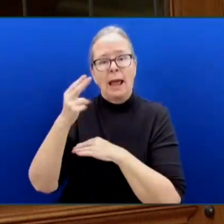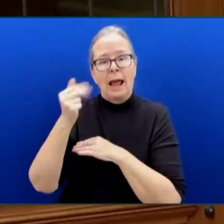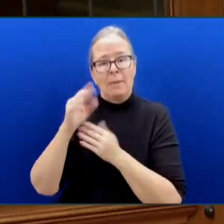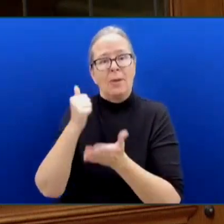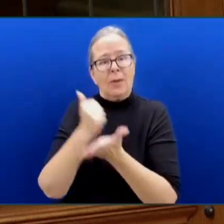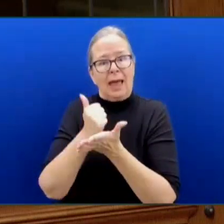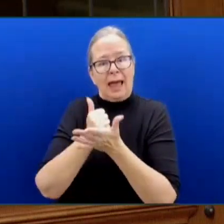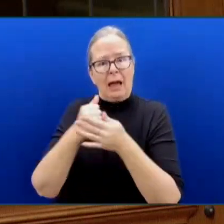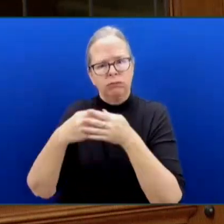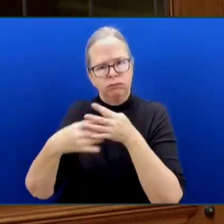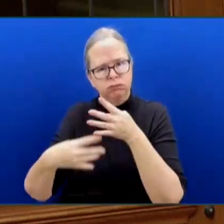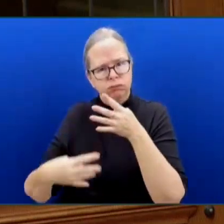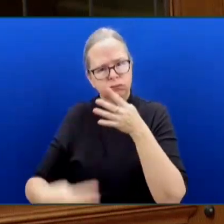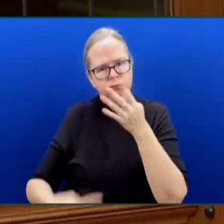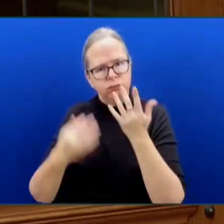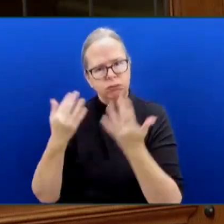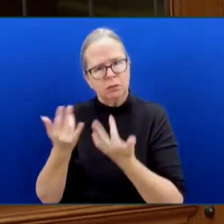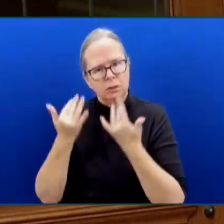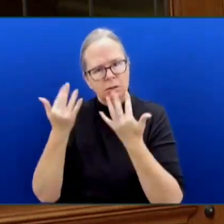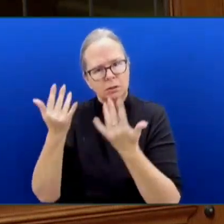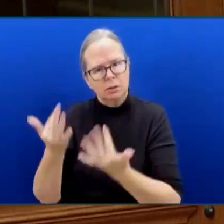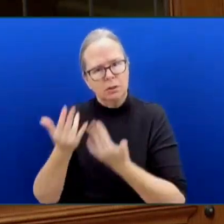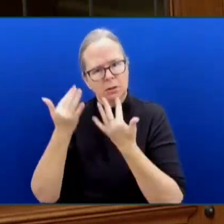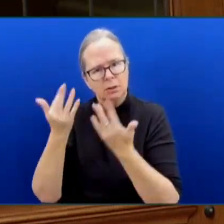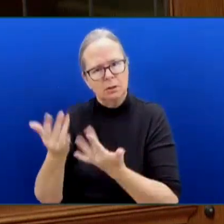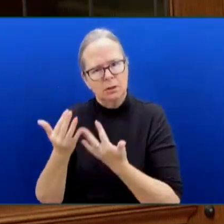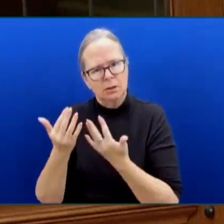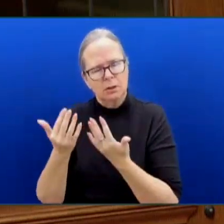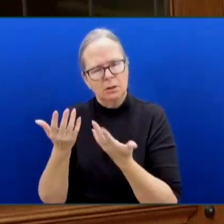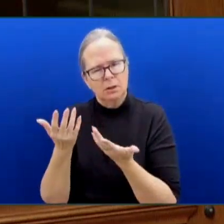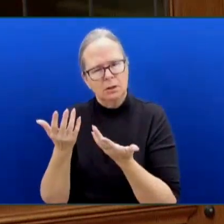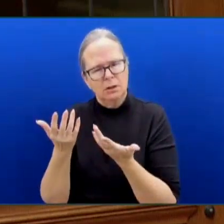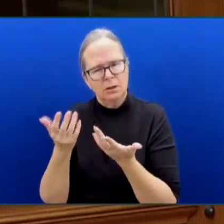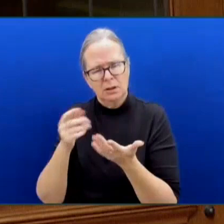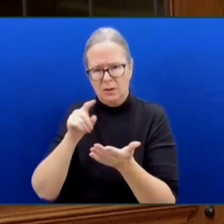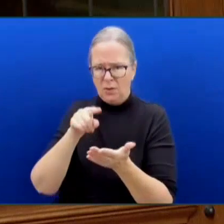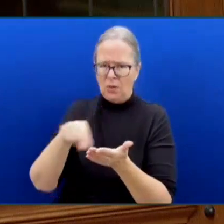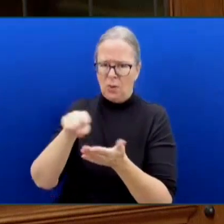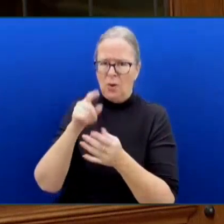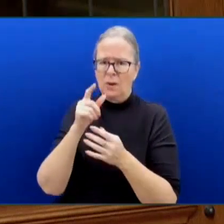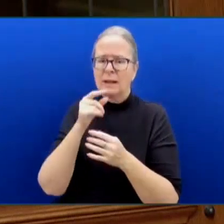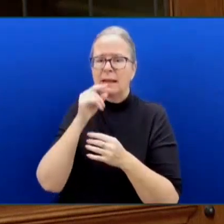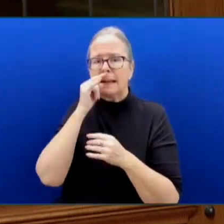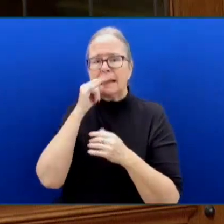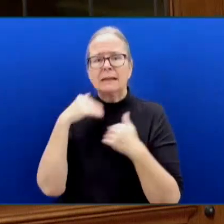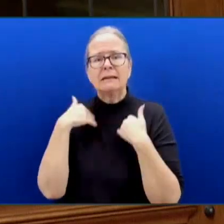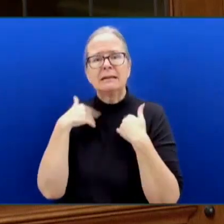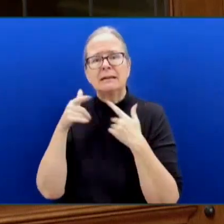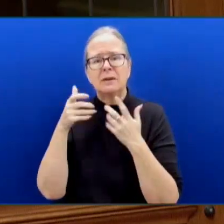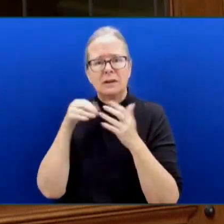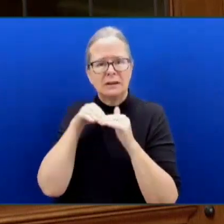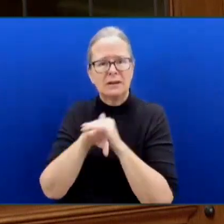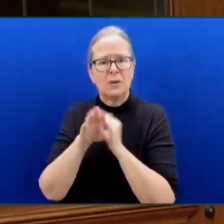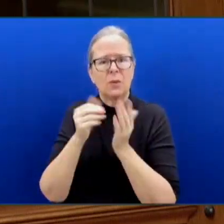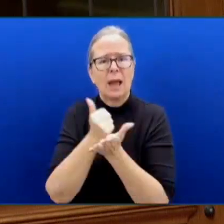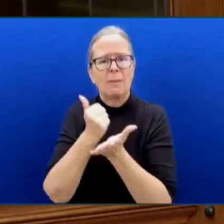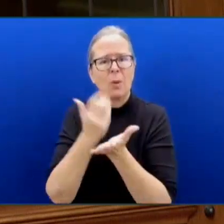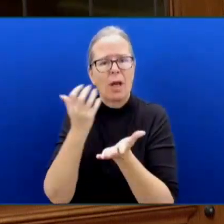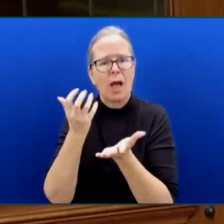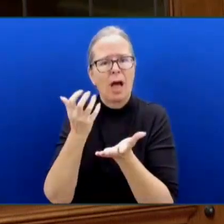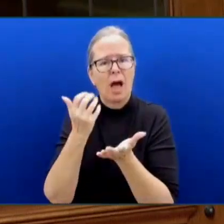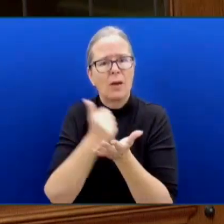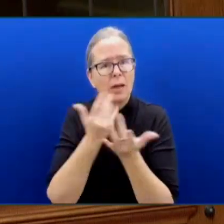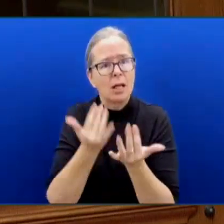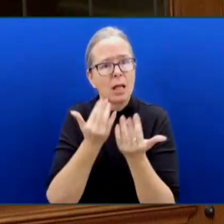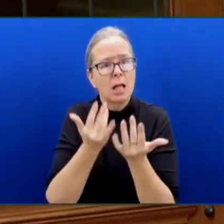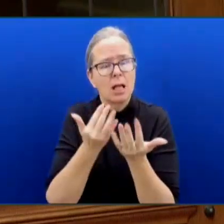children die waiting for access to those beds and facilities. For example, Greg Sword in Port Coquitlam,